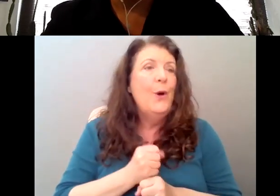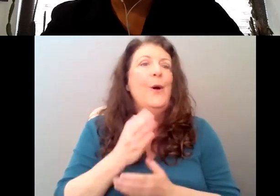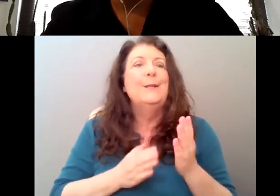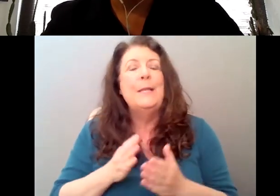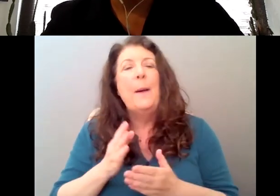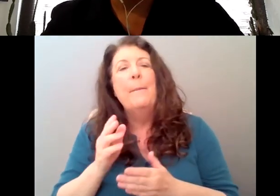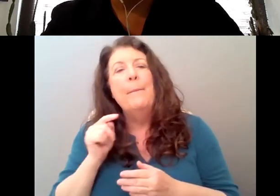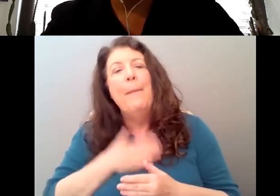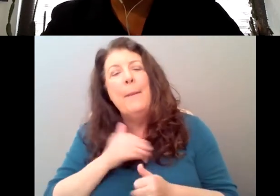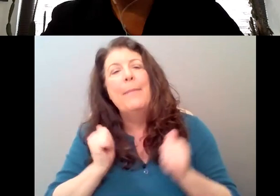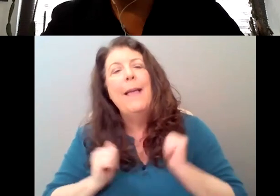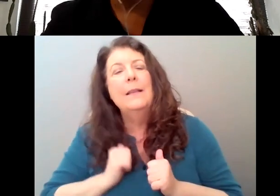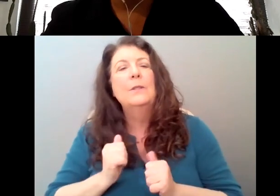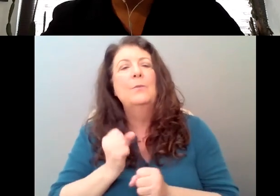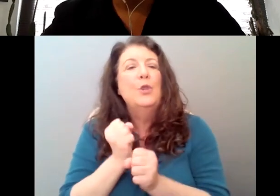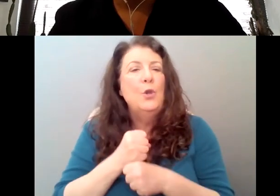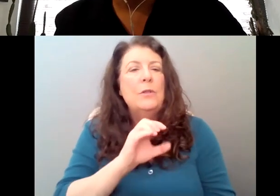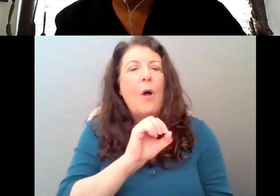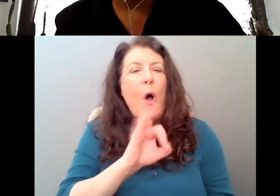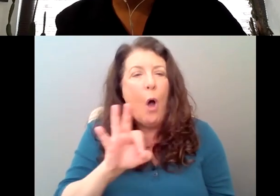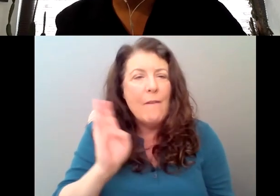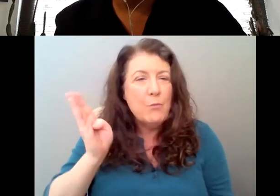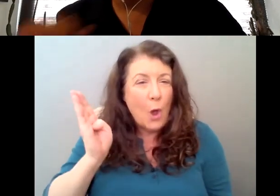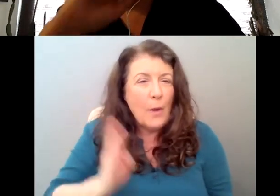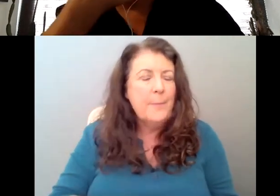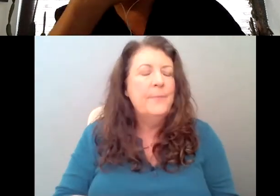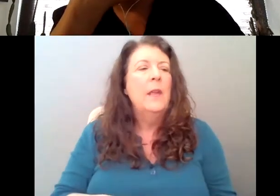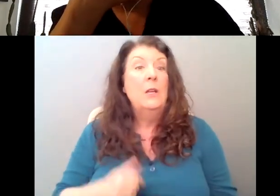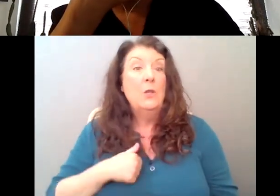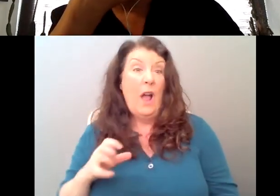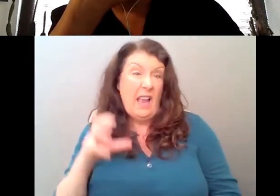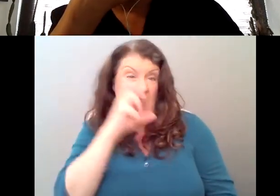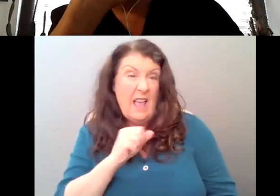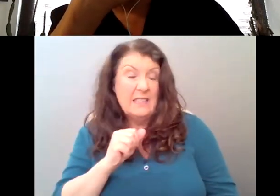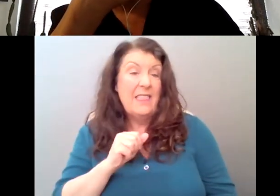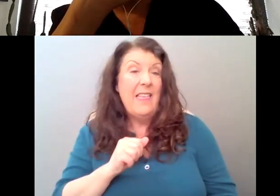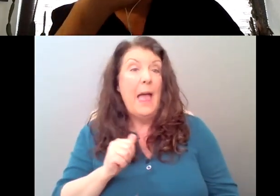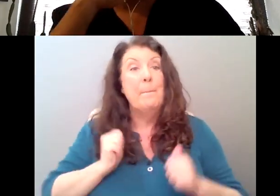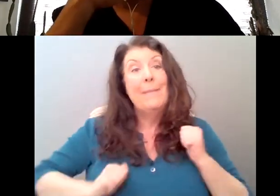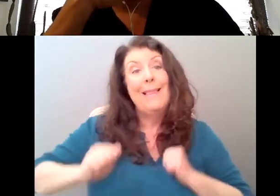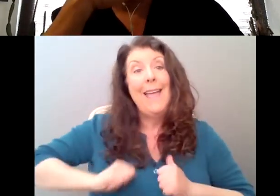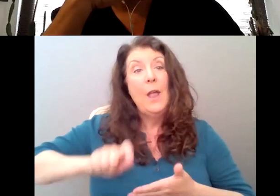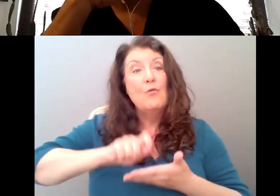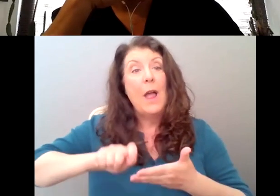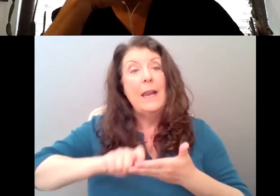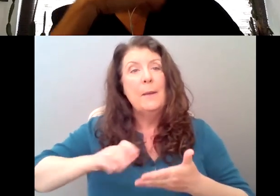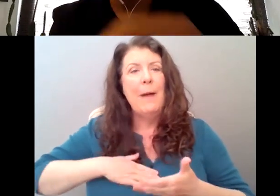off Broadway. And, you know, I guess playwriting really was my first love because